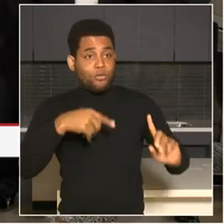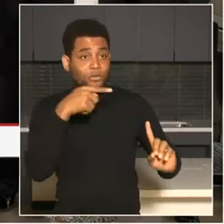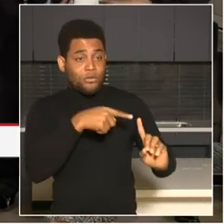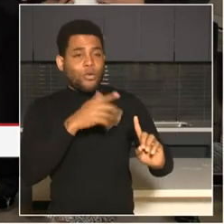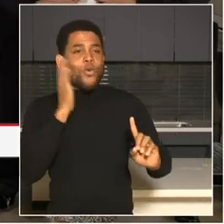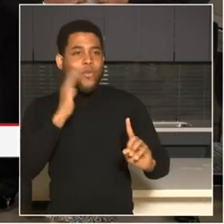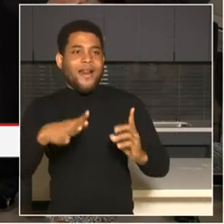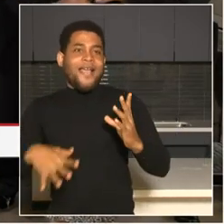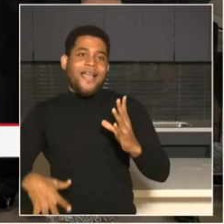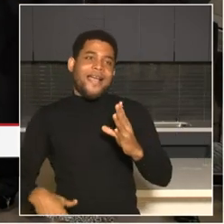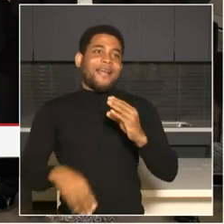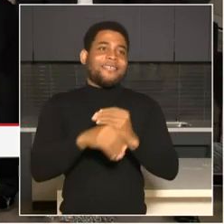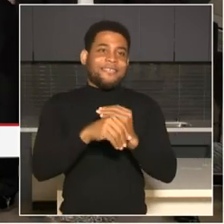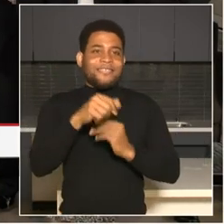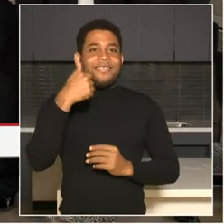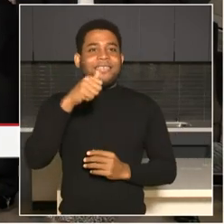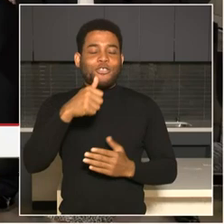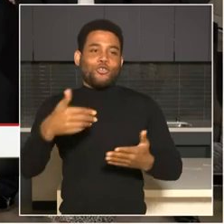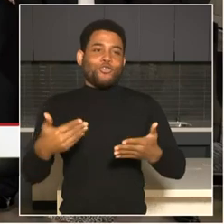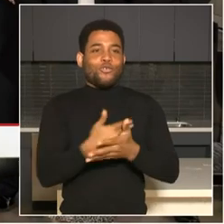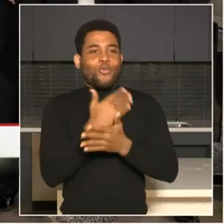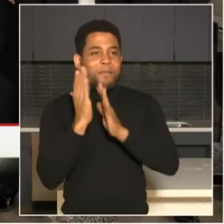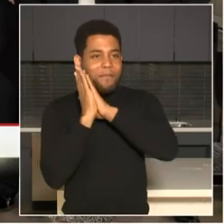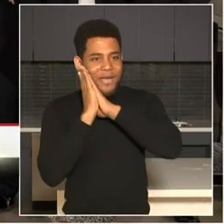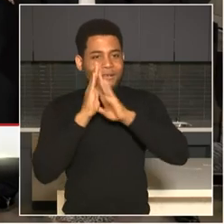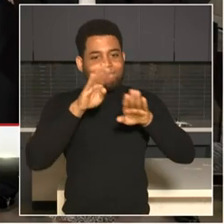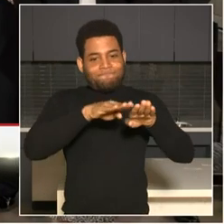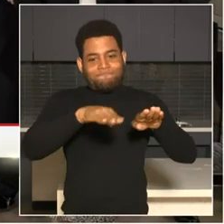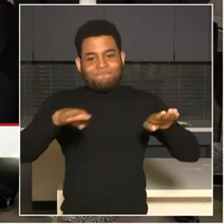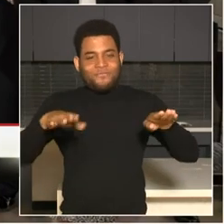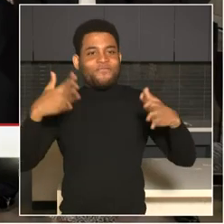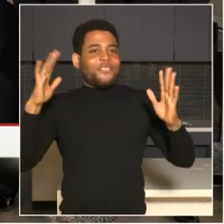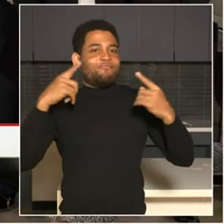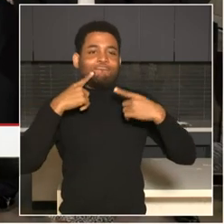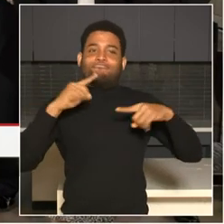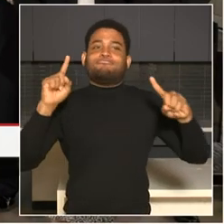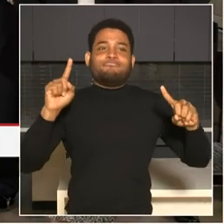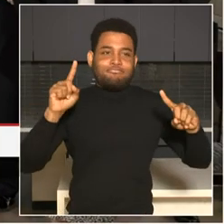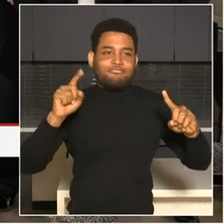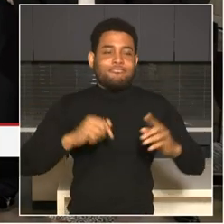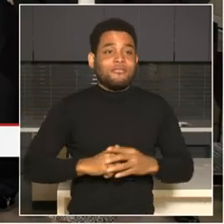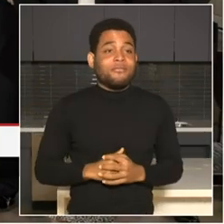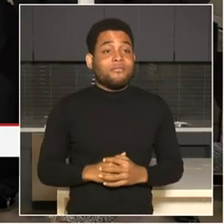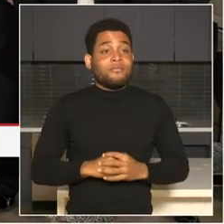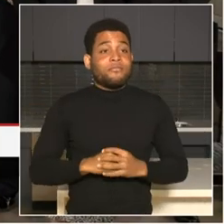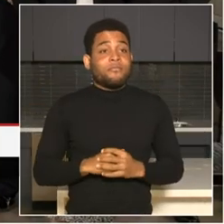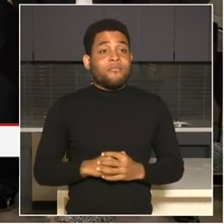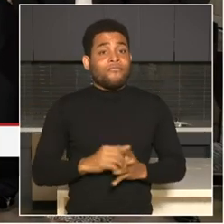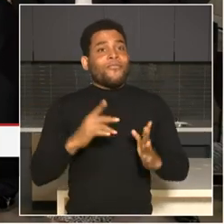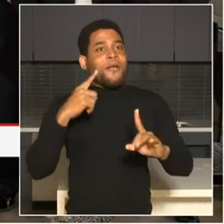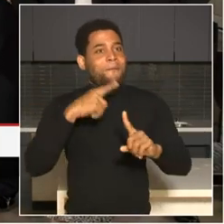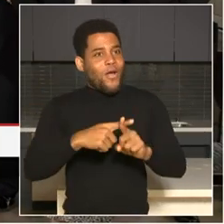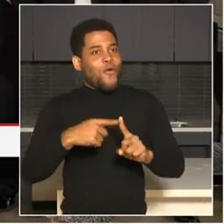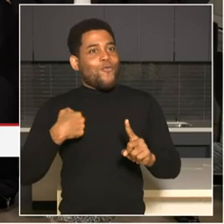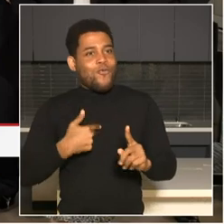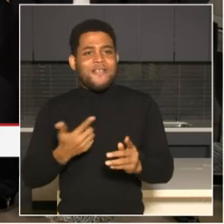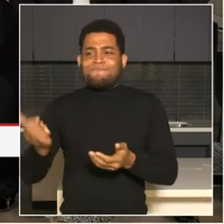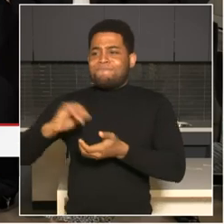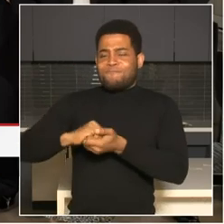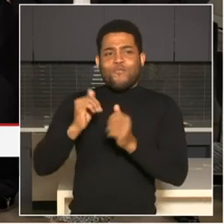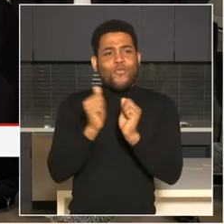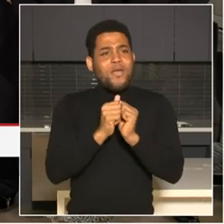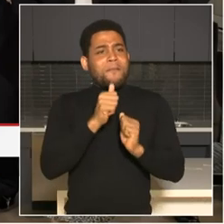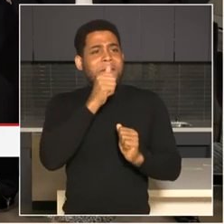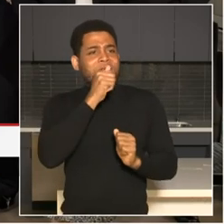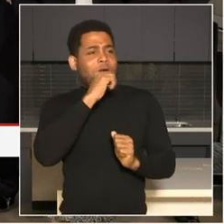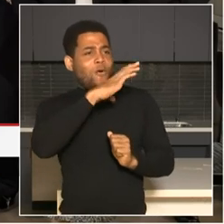More than that, DYRS continues to work with the private sector to procure private